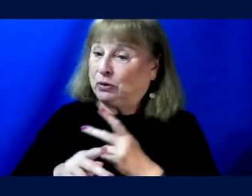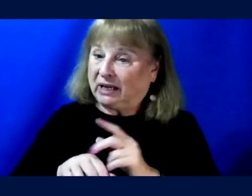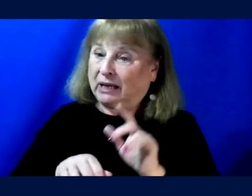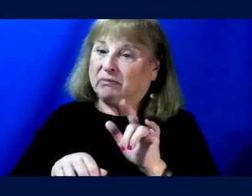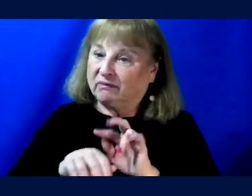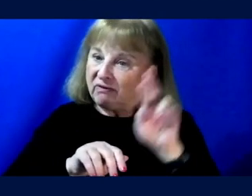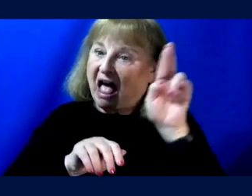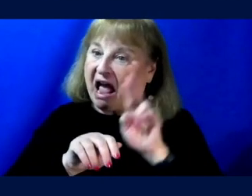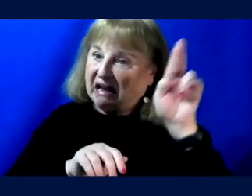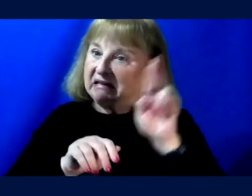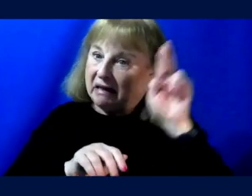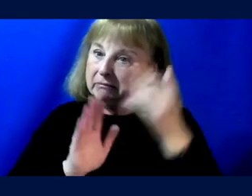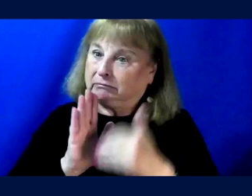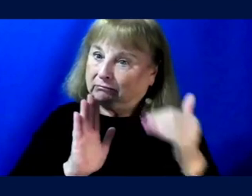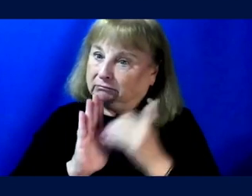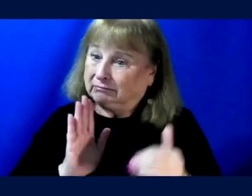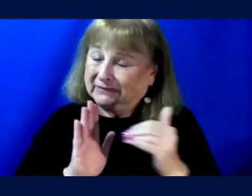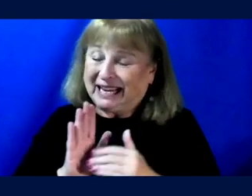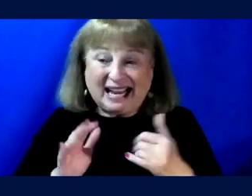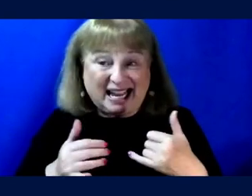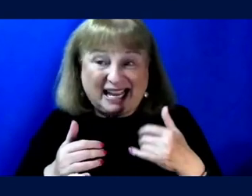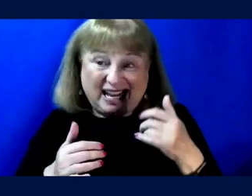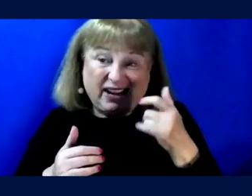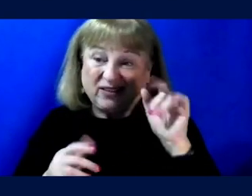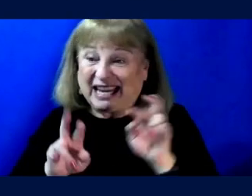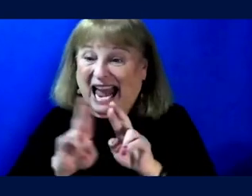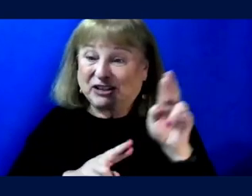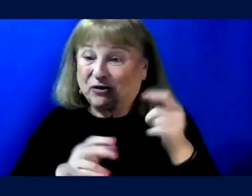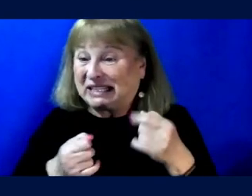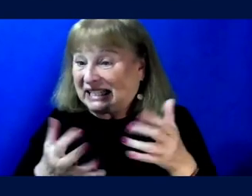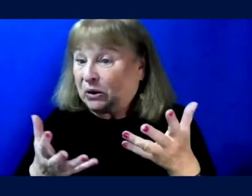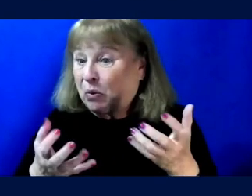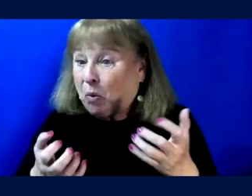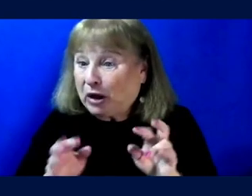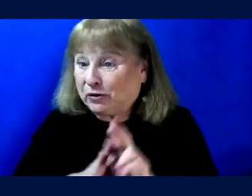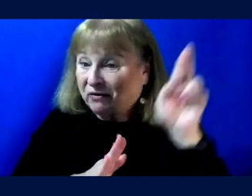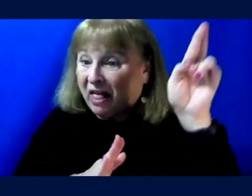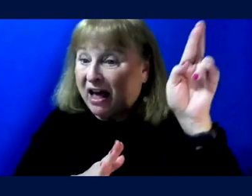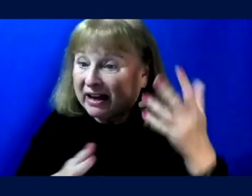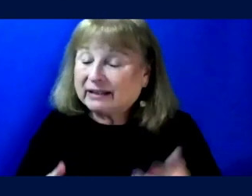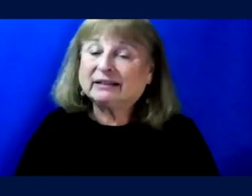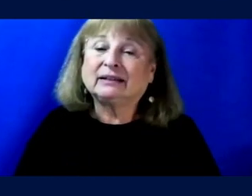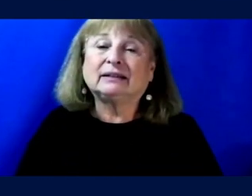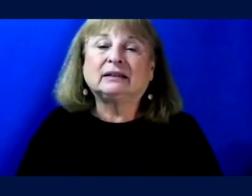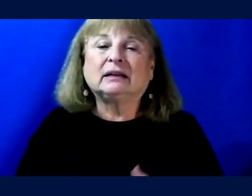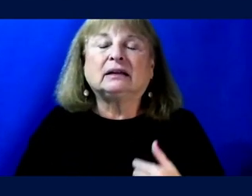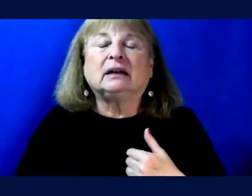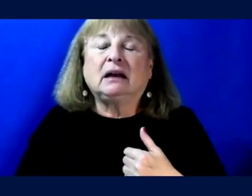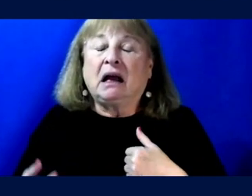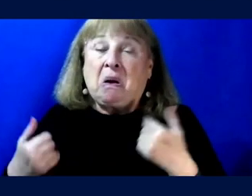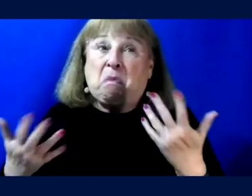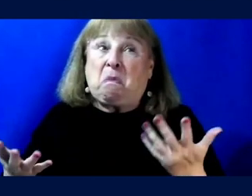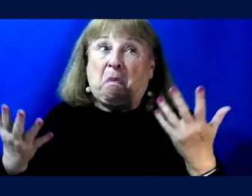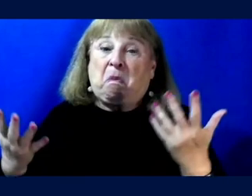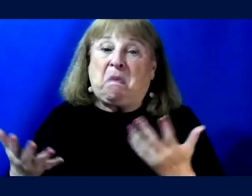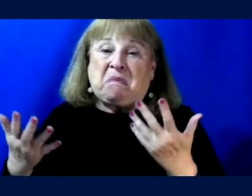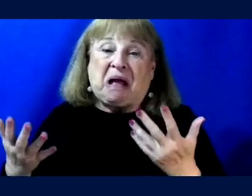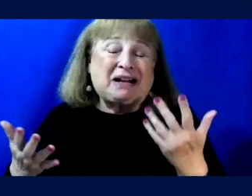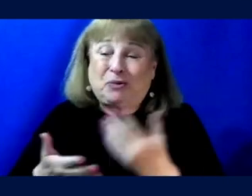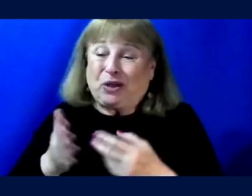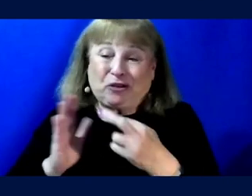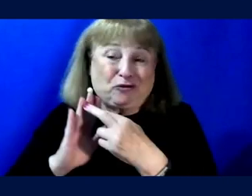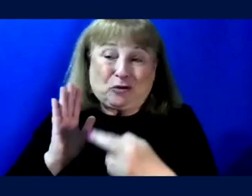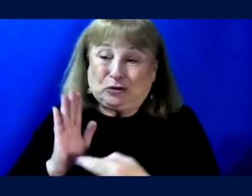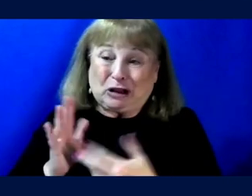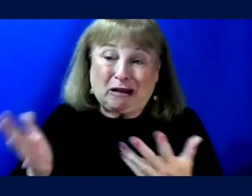if, if at all possible, and if they still want to. So, um, I don't know what the, what the rules